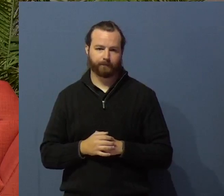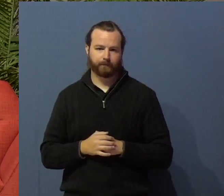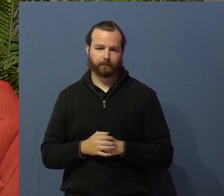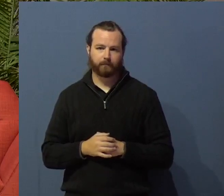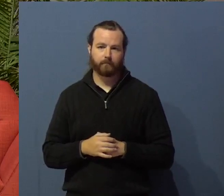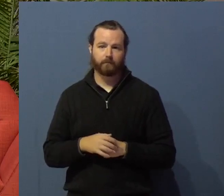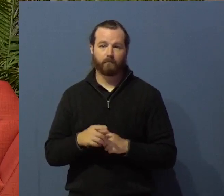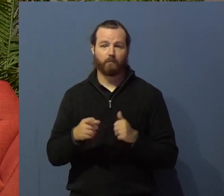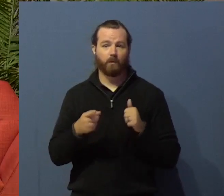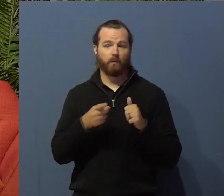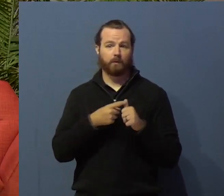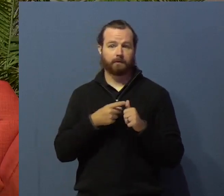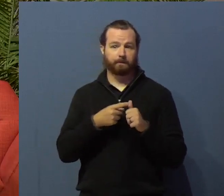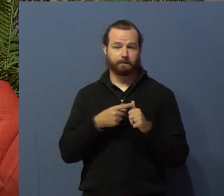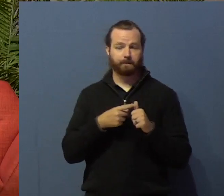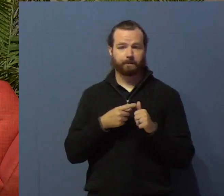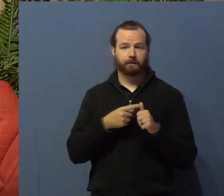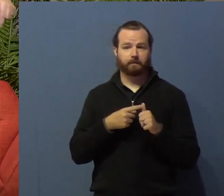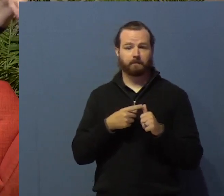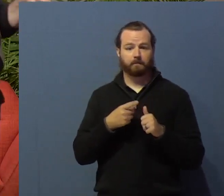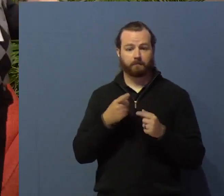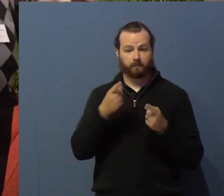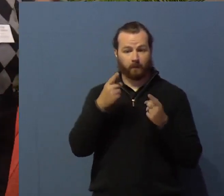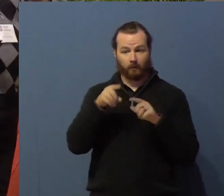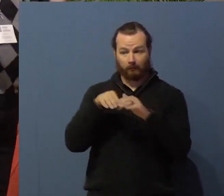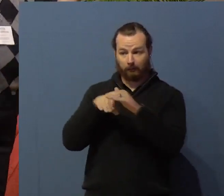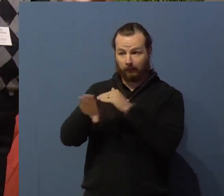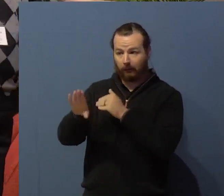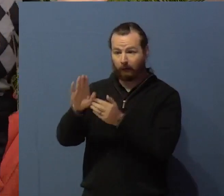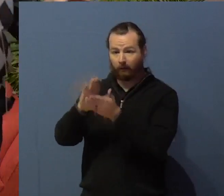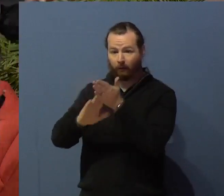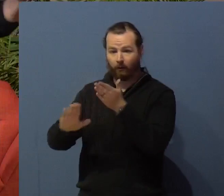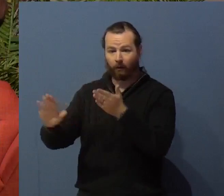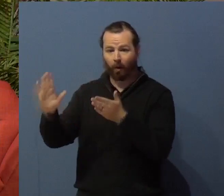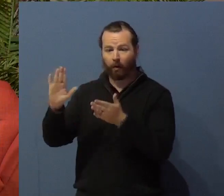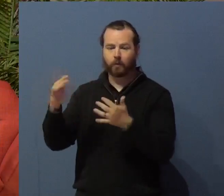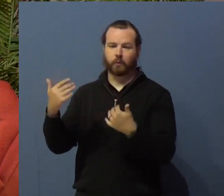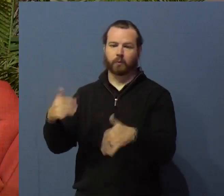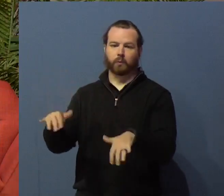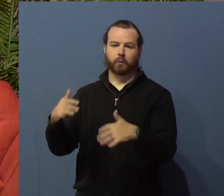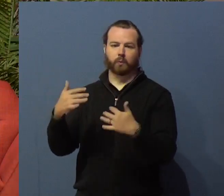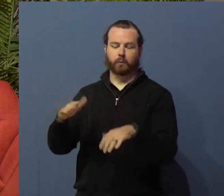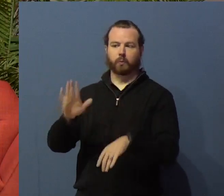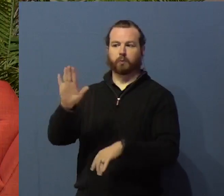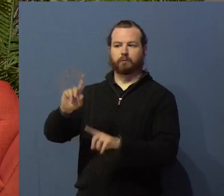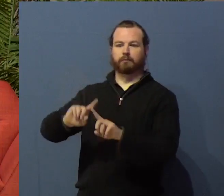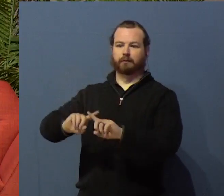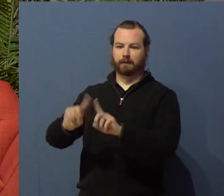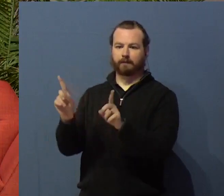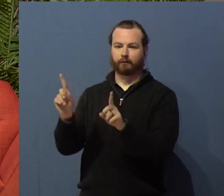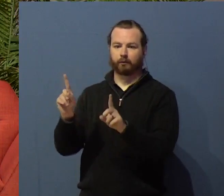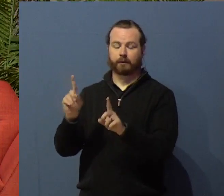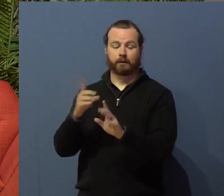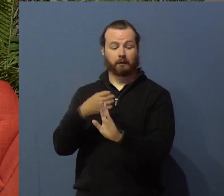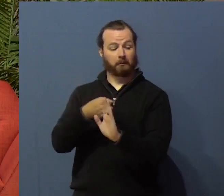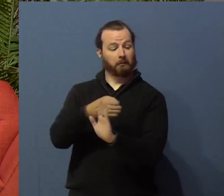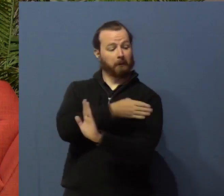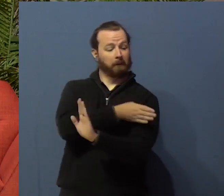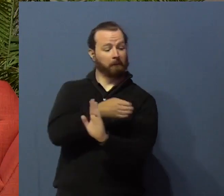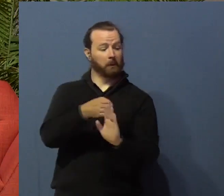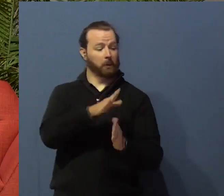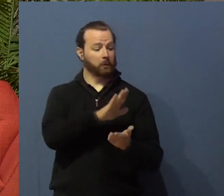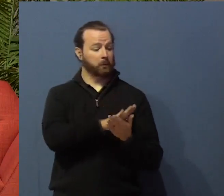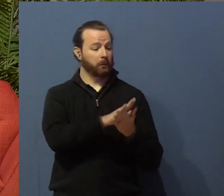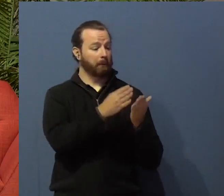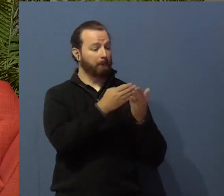One thing, when you get to college, it's a completely different game. You're in a public school, or even a Christian school,